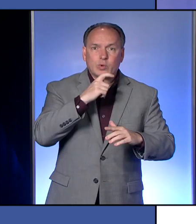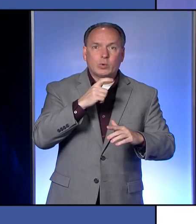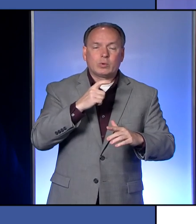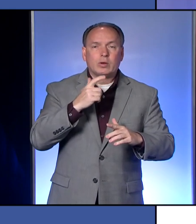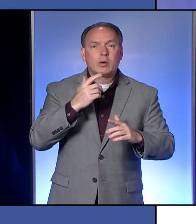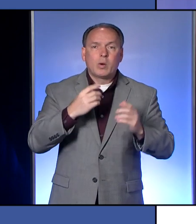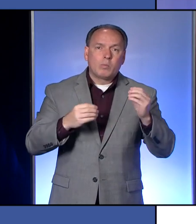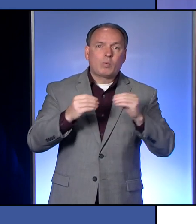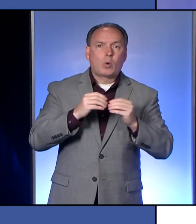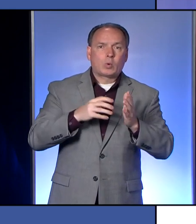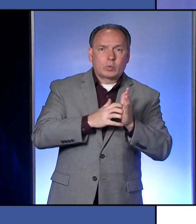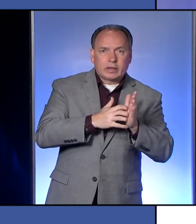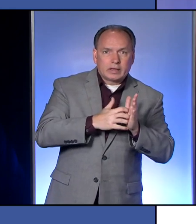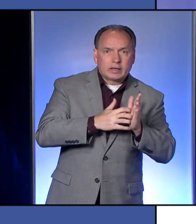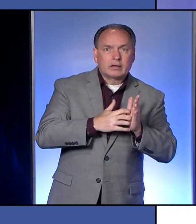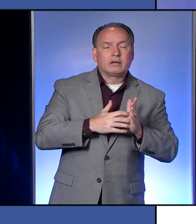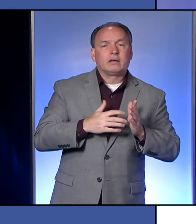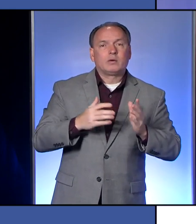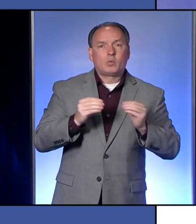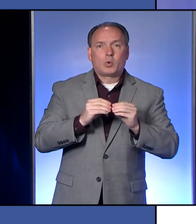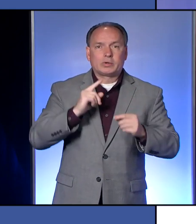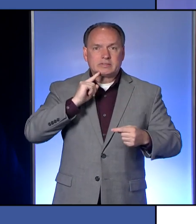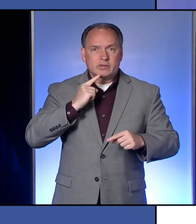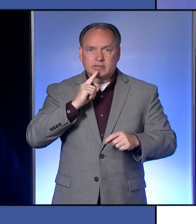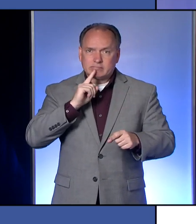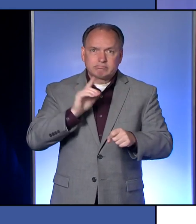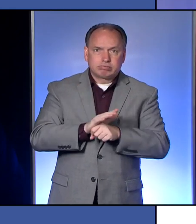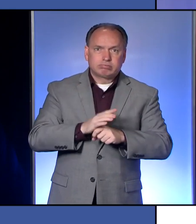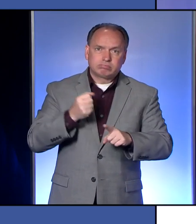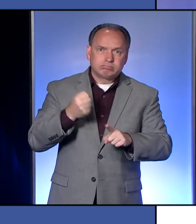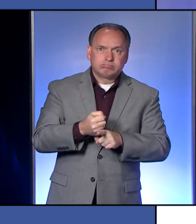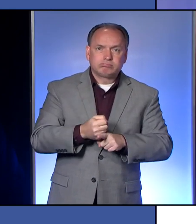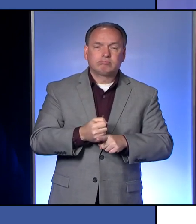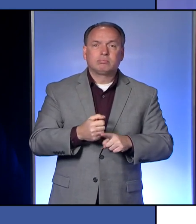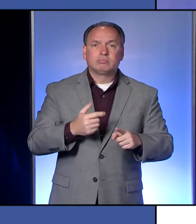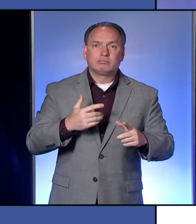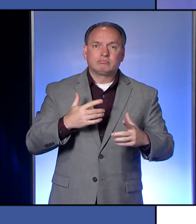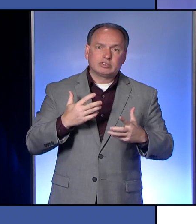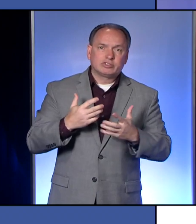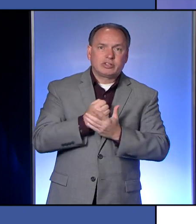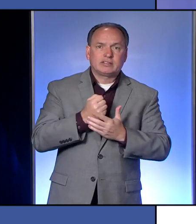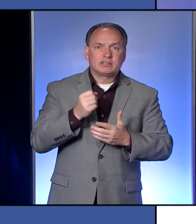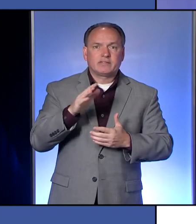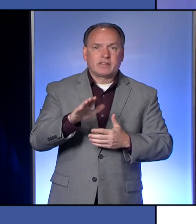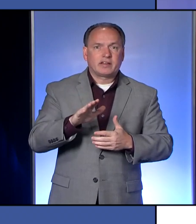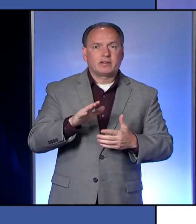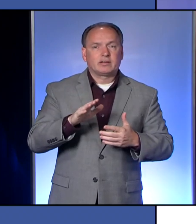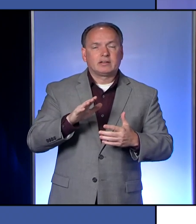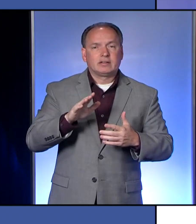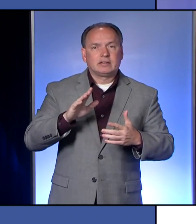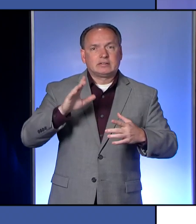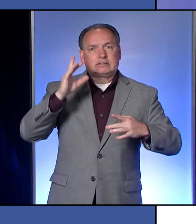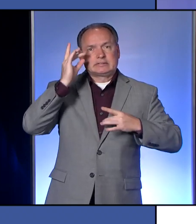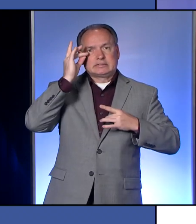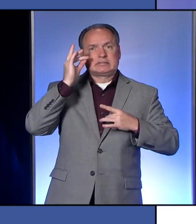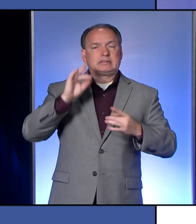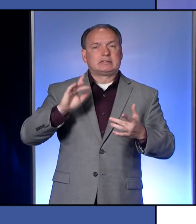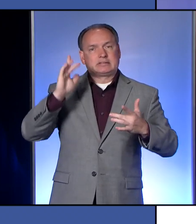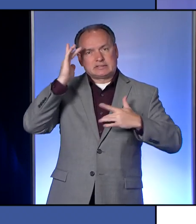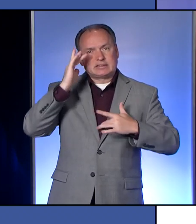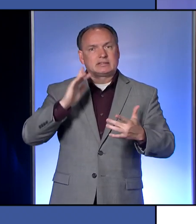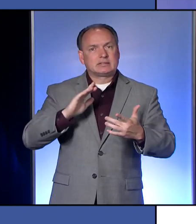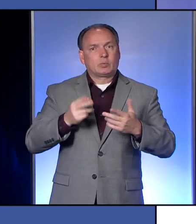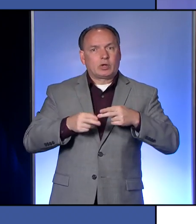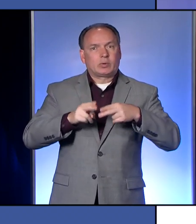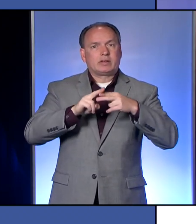of having a very serious case, well, obviously, more likely, the chances of those people contracting COVID-19 will